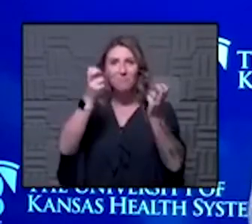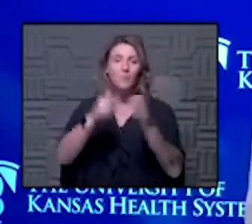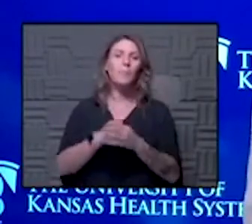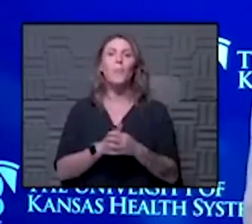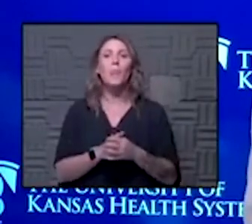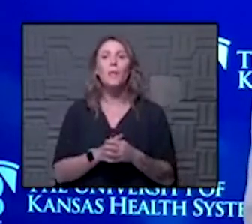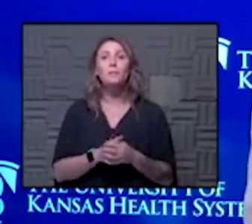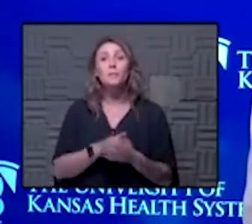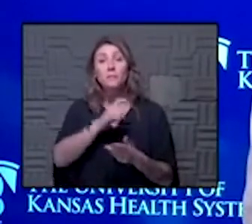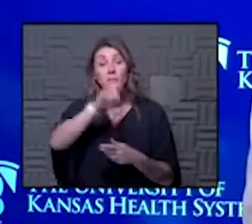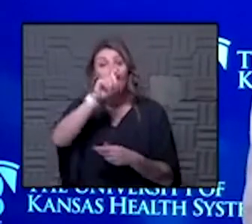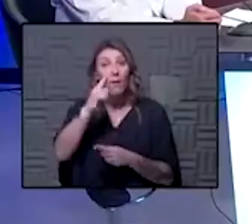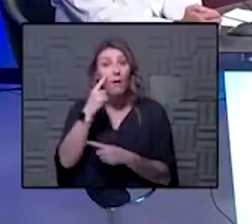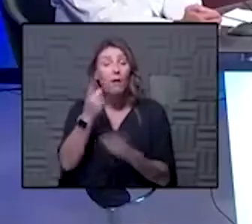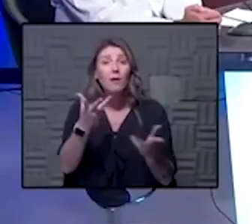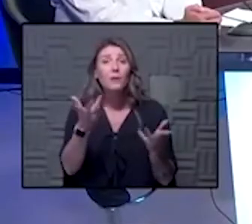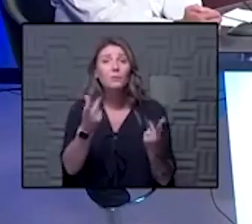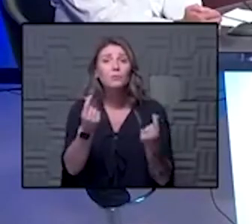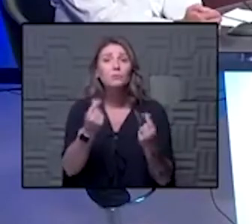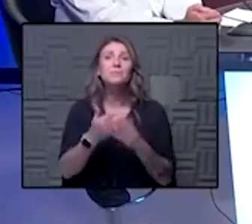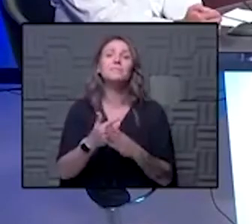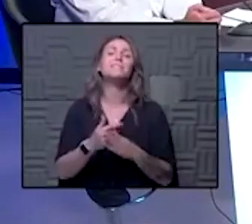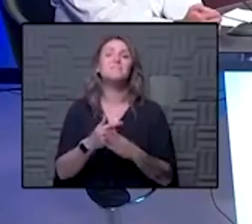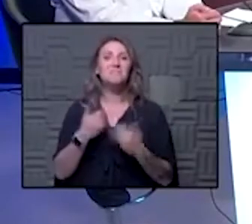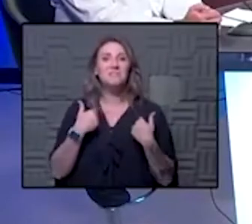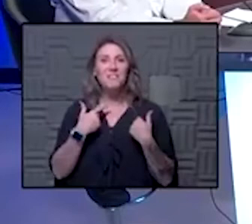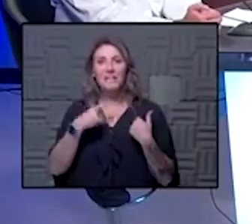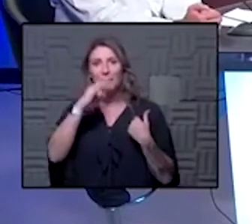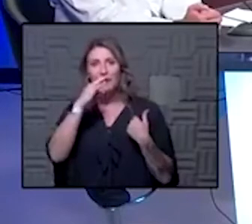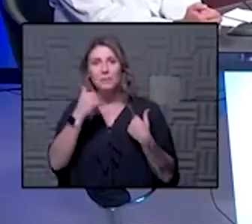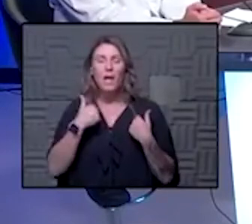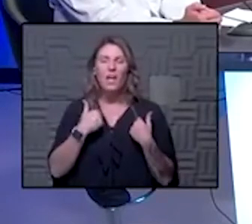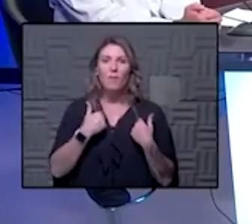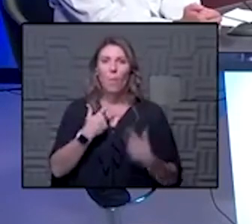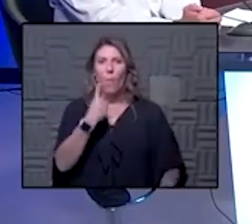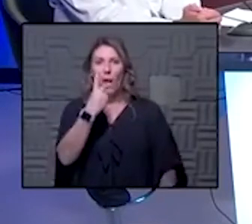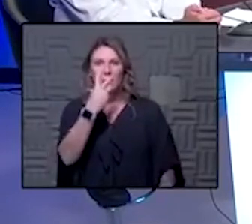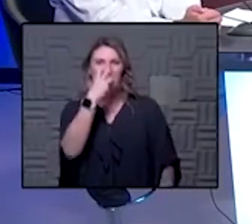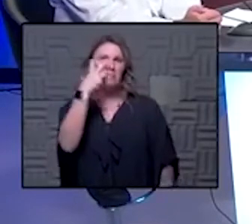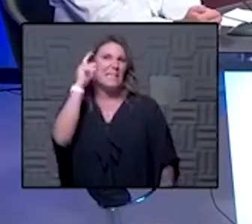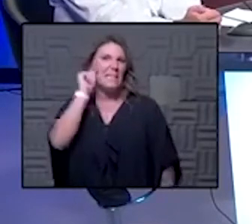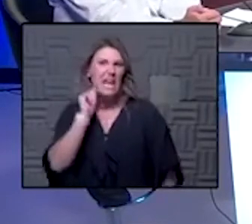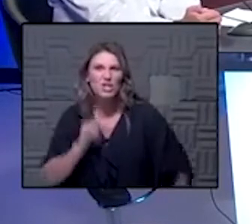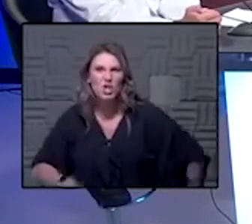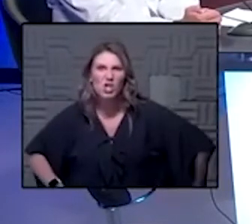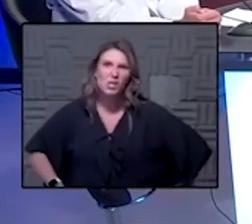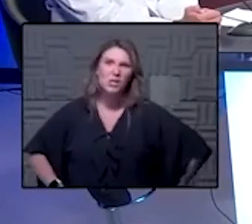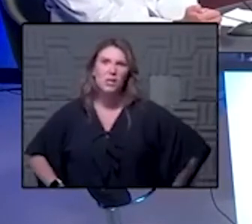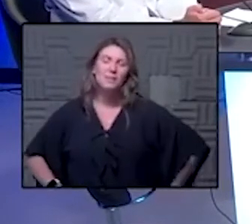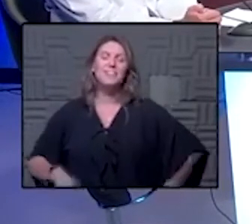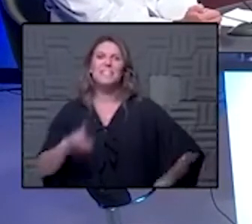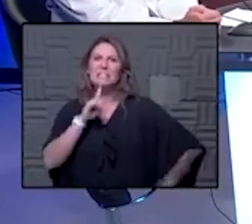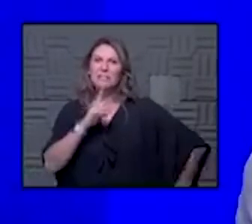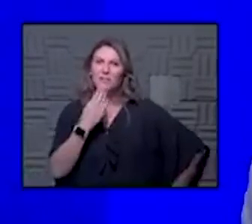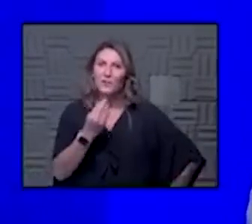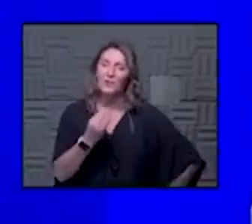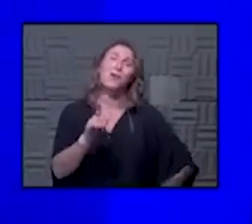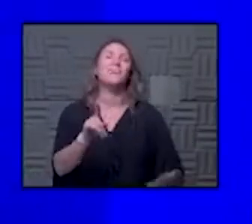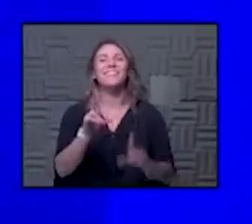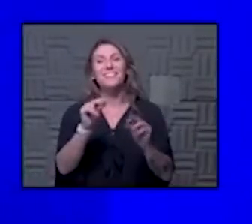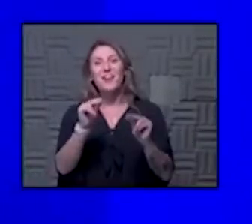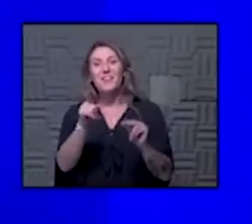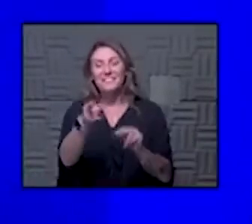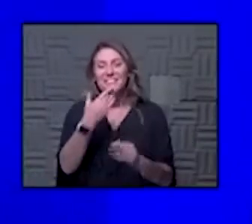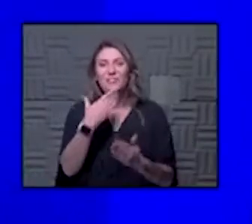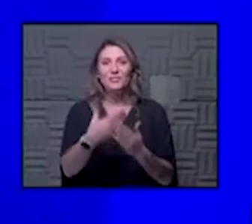hockey kids i do i do have one meanager he'll be 14. no he's actually pretty good he's pretty good uh and